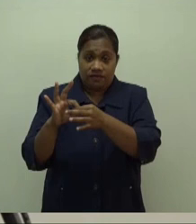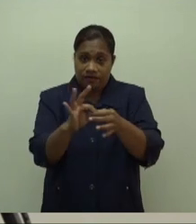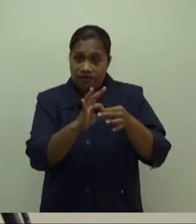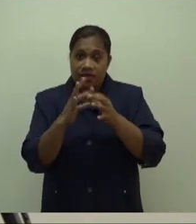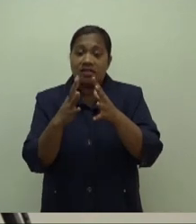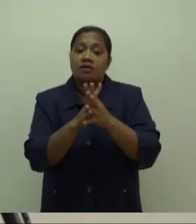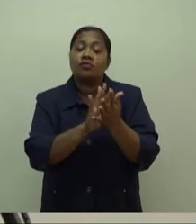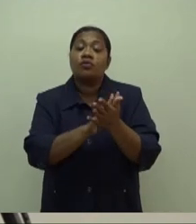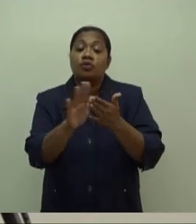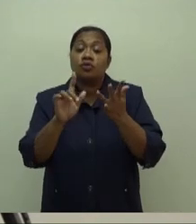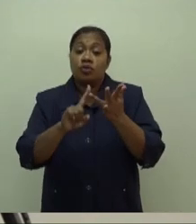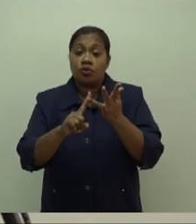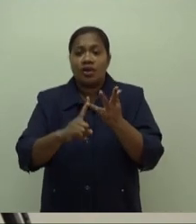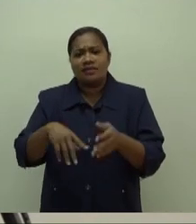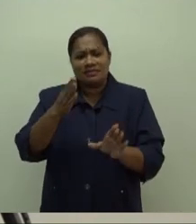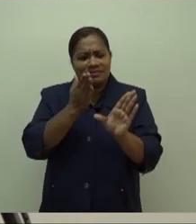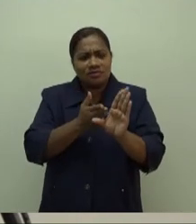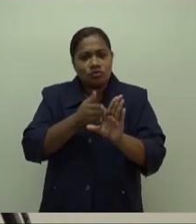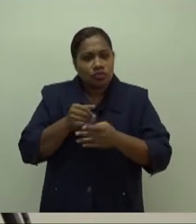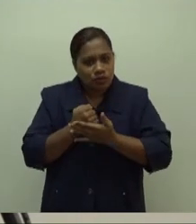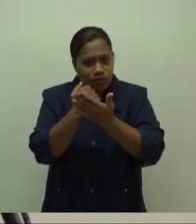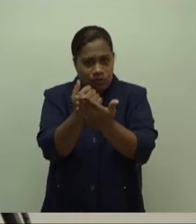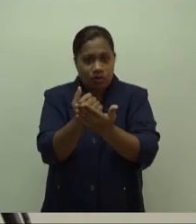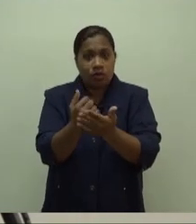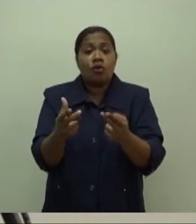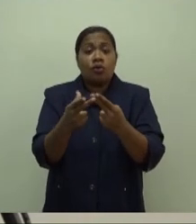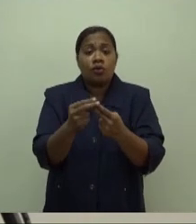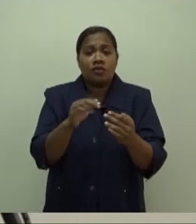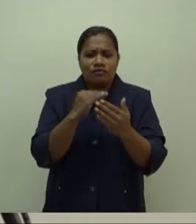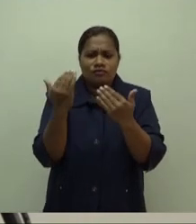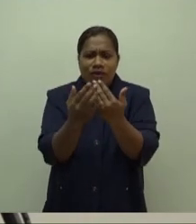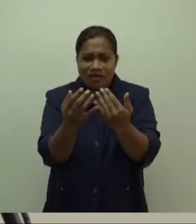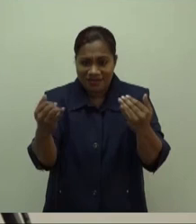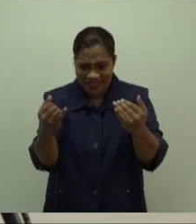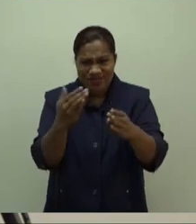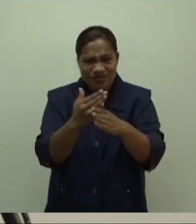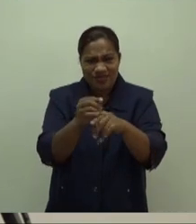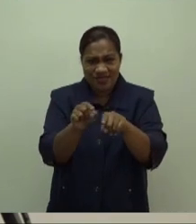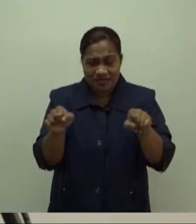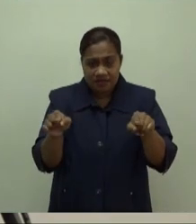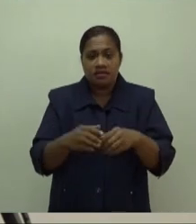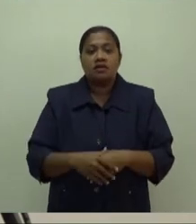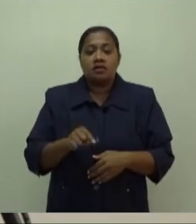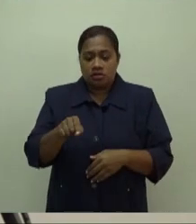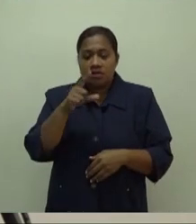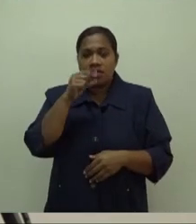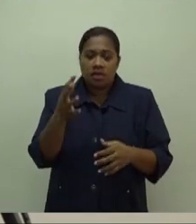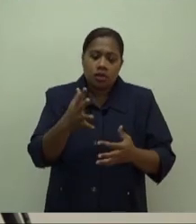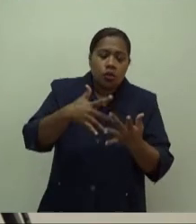support for frontliners with plans to expand the same program and integrate it into the NCD care